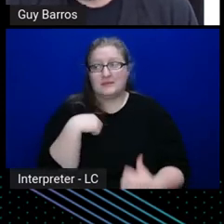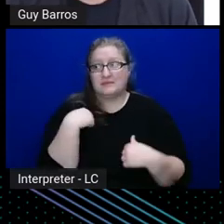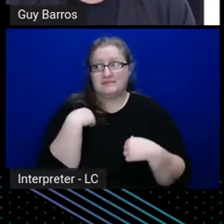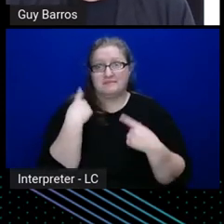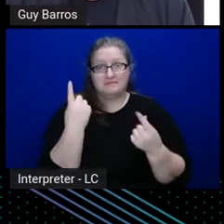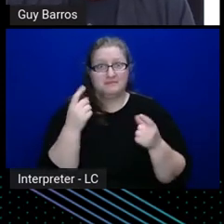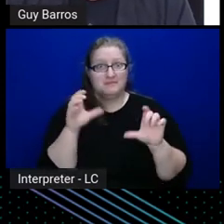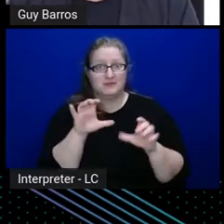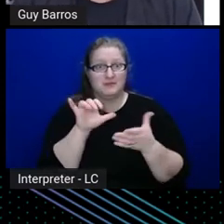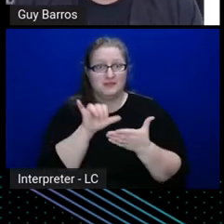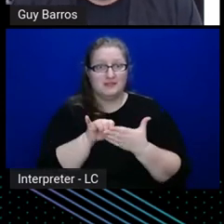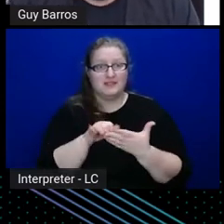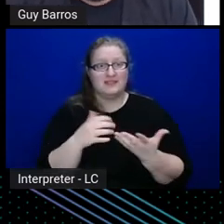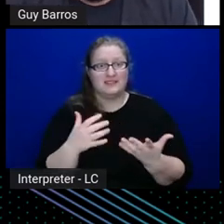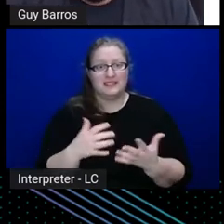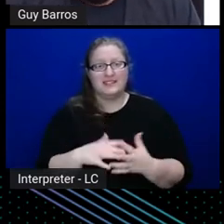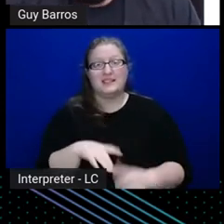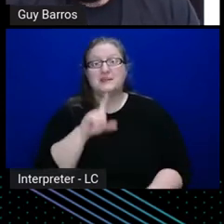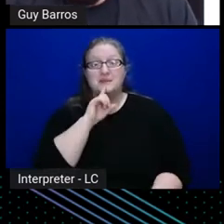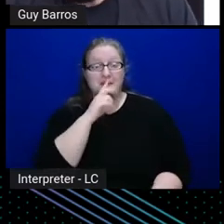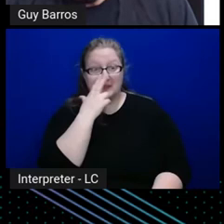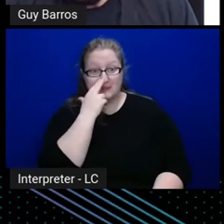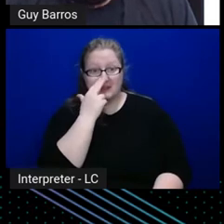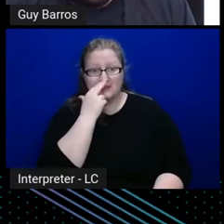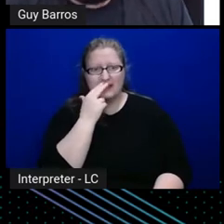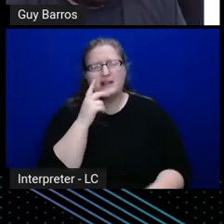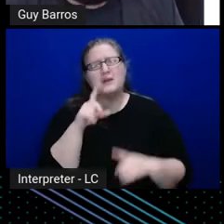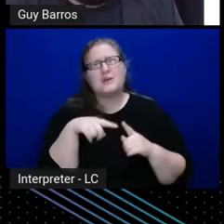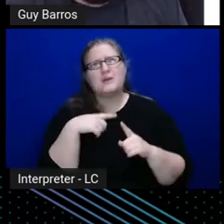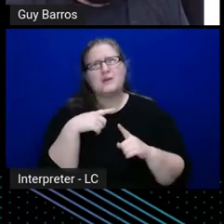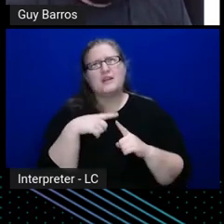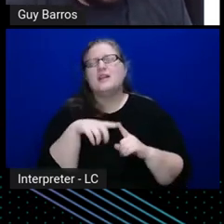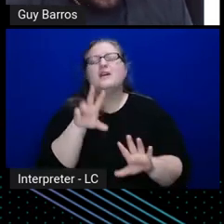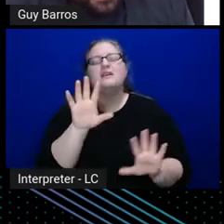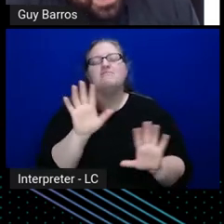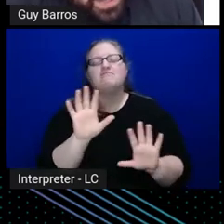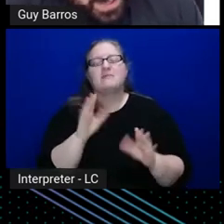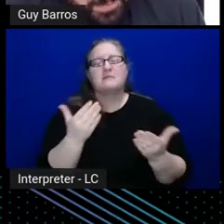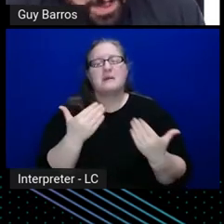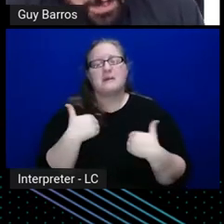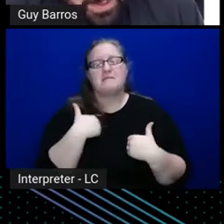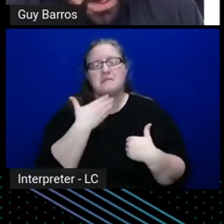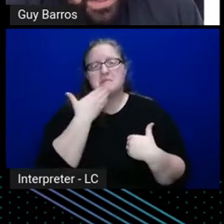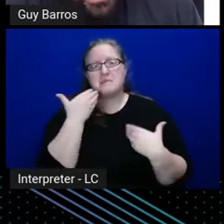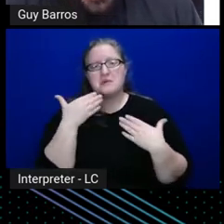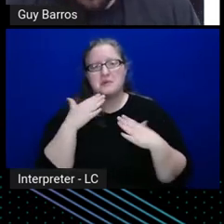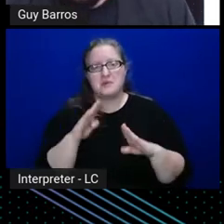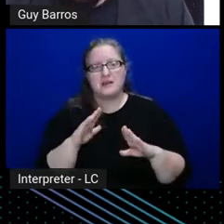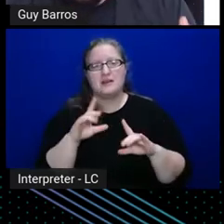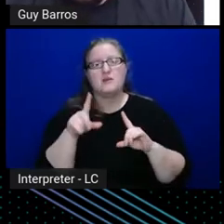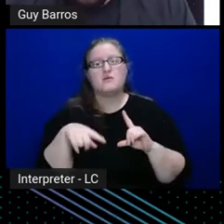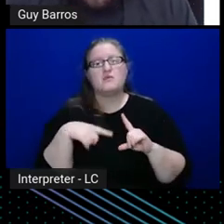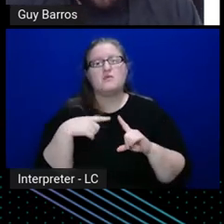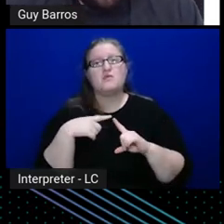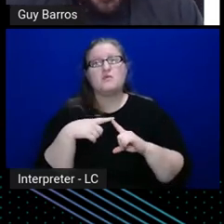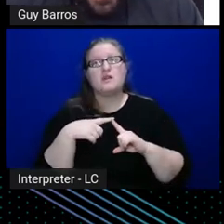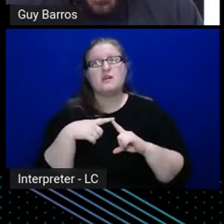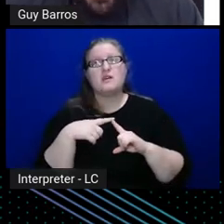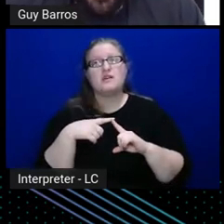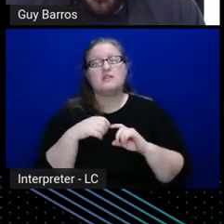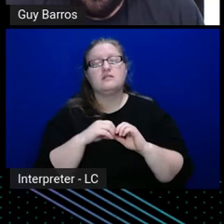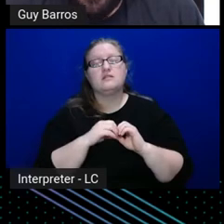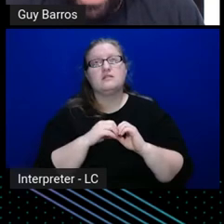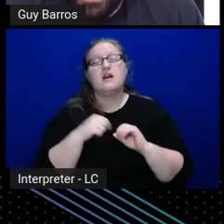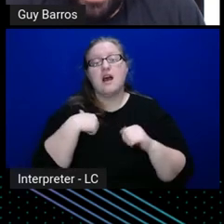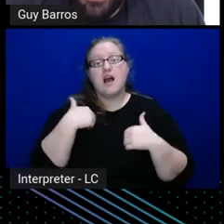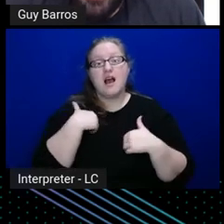funnily enough, when did I like, you know, maybe there is a better way of doing this, when I was actually having a conversation with Lucy, a